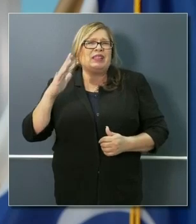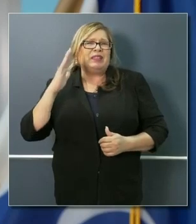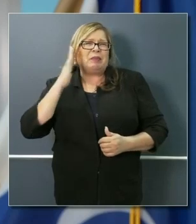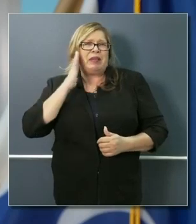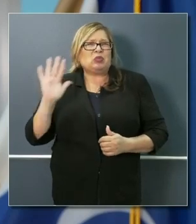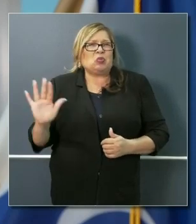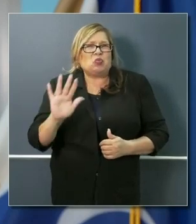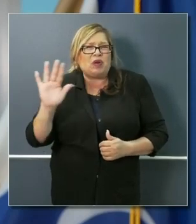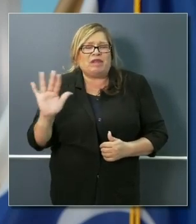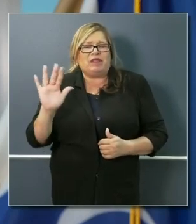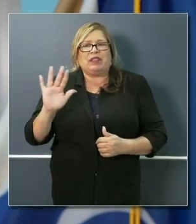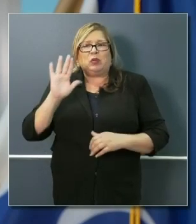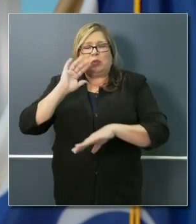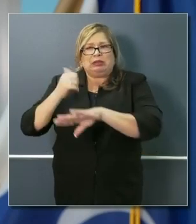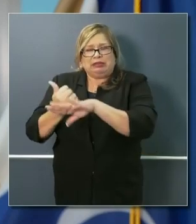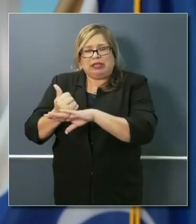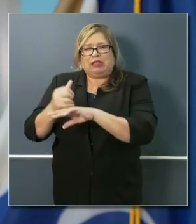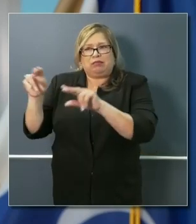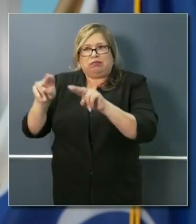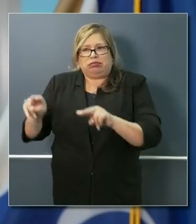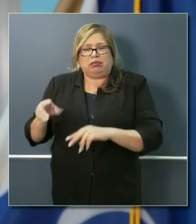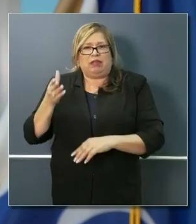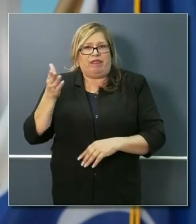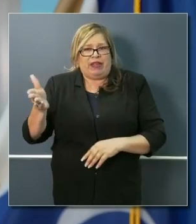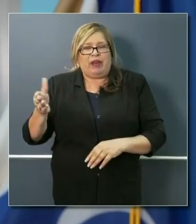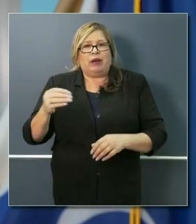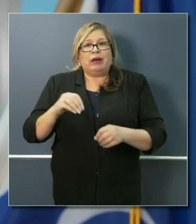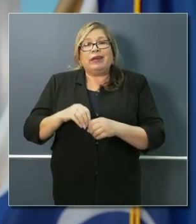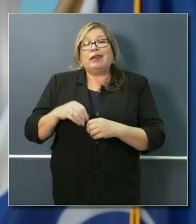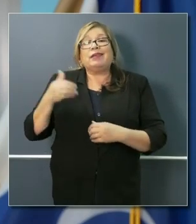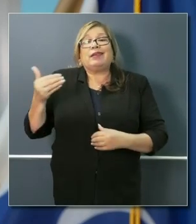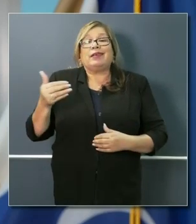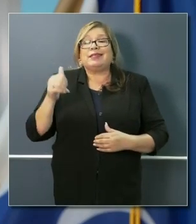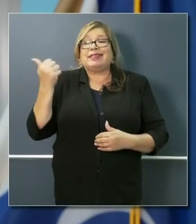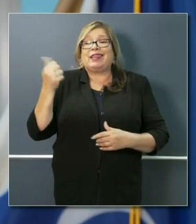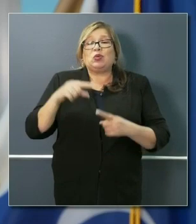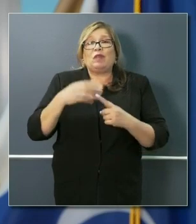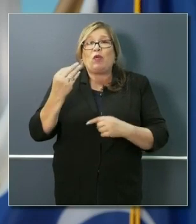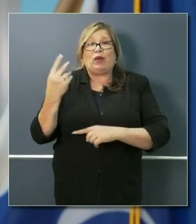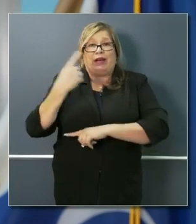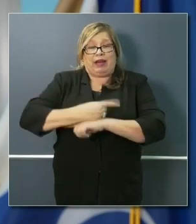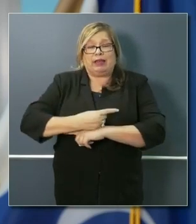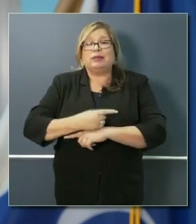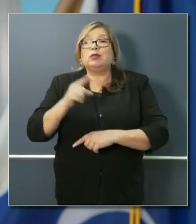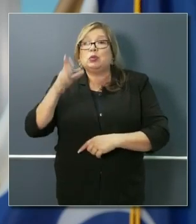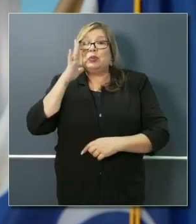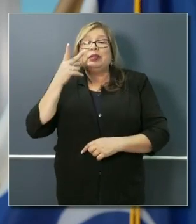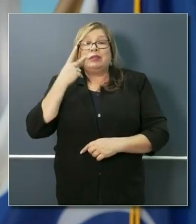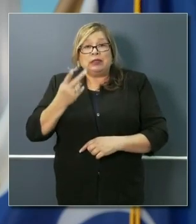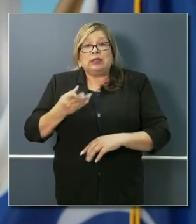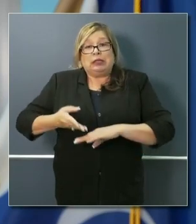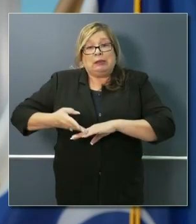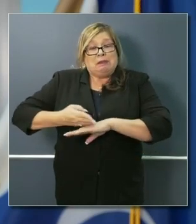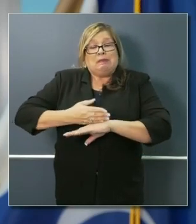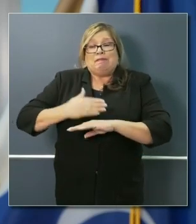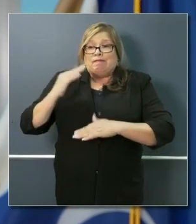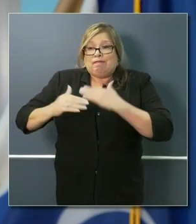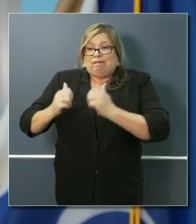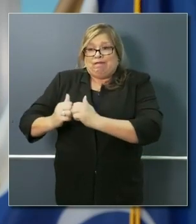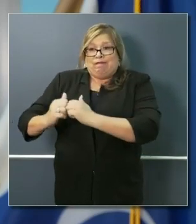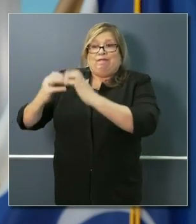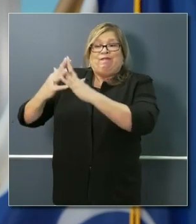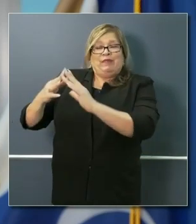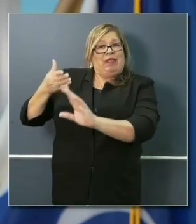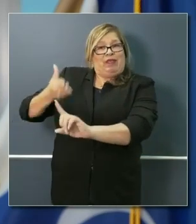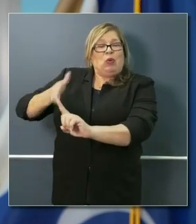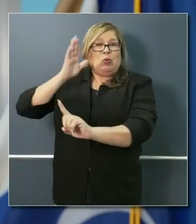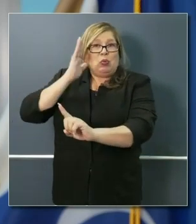minus, but that gives you a sense of the range. In the next 10 to 14 days, you're going to see a lot of progress in that specific site.